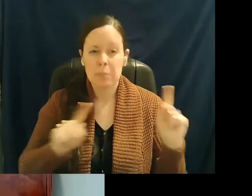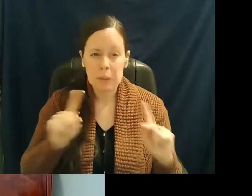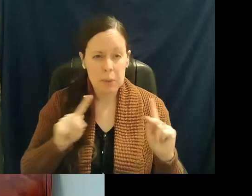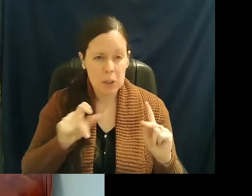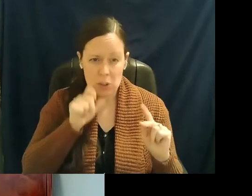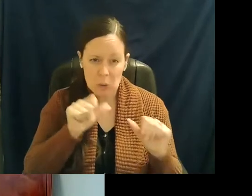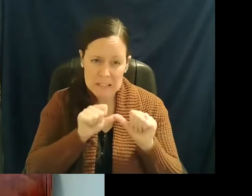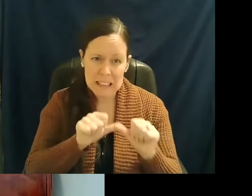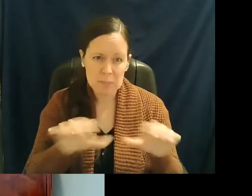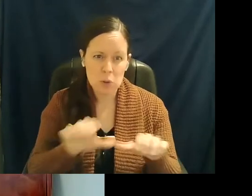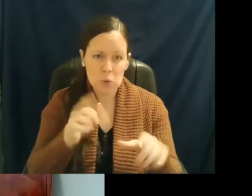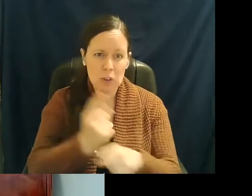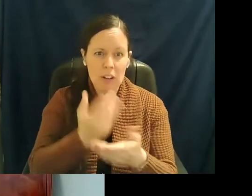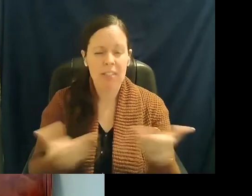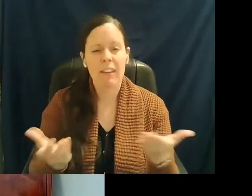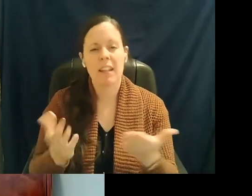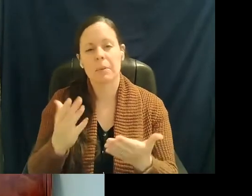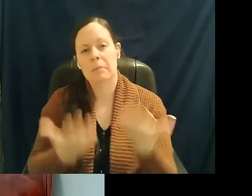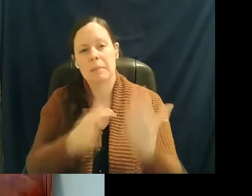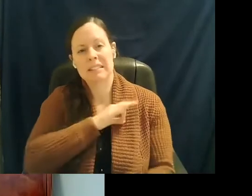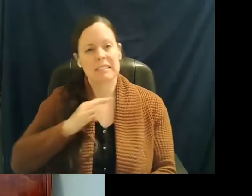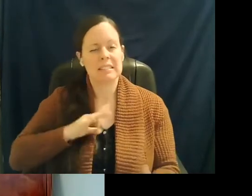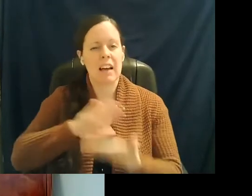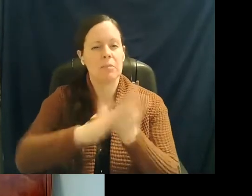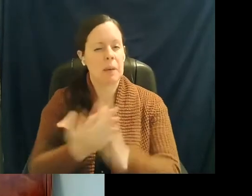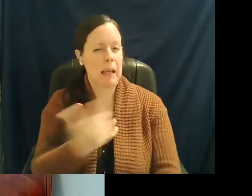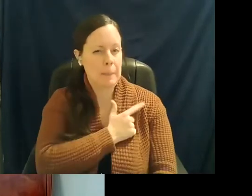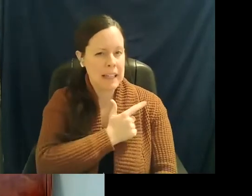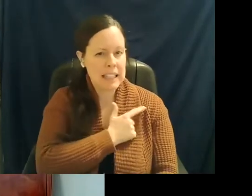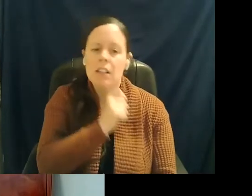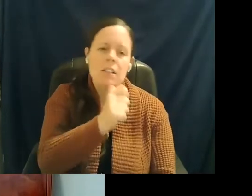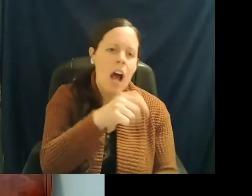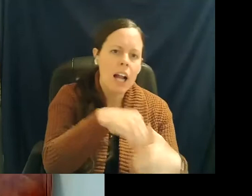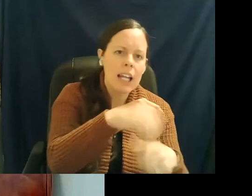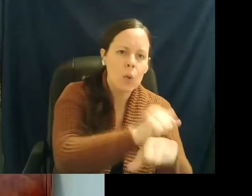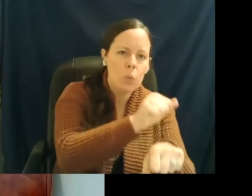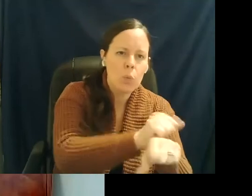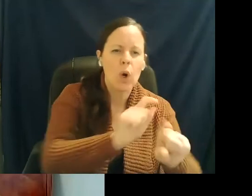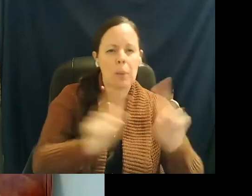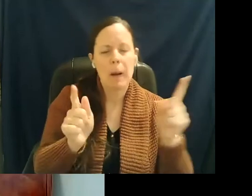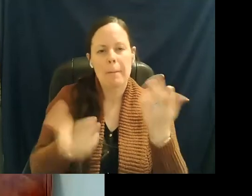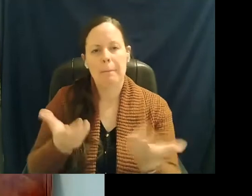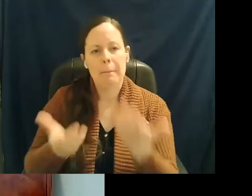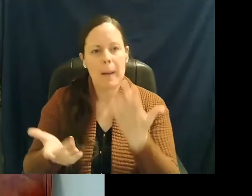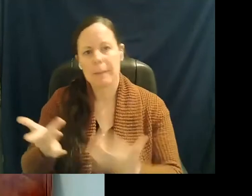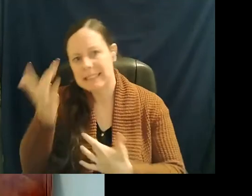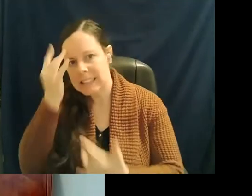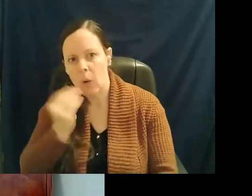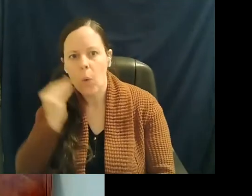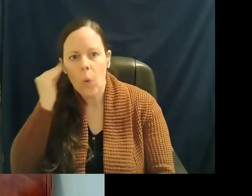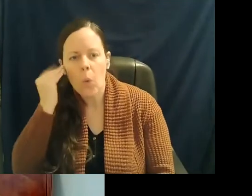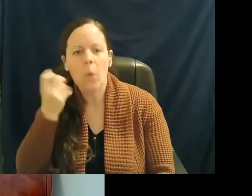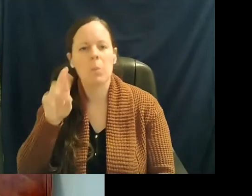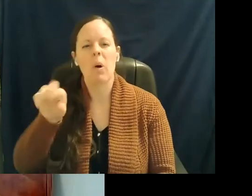know, staff may become lazy and, you know, not at work, but they may catch, you know, get sick while at home or doing other